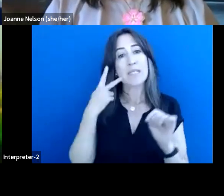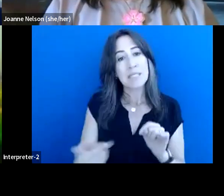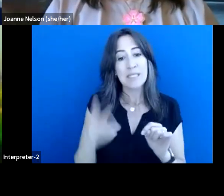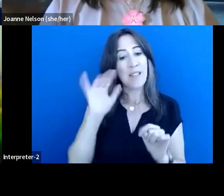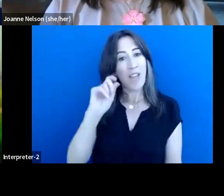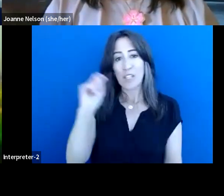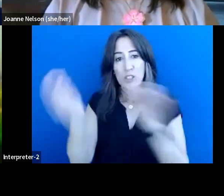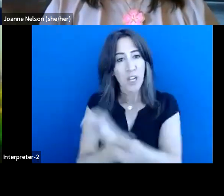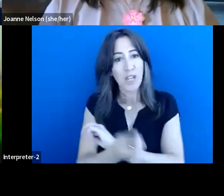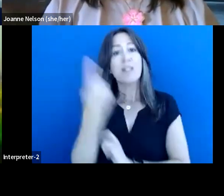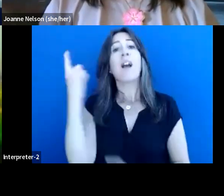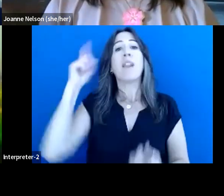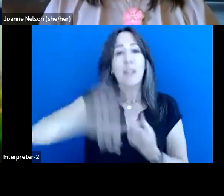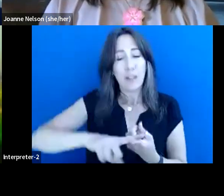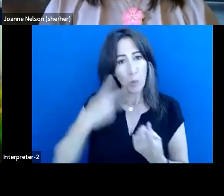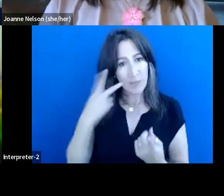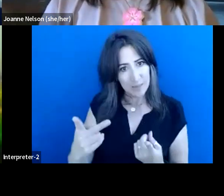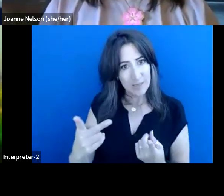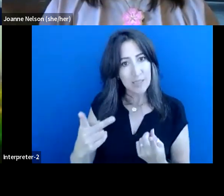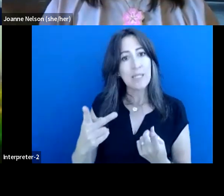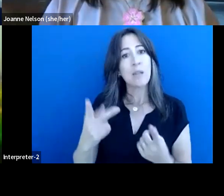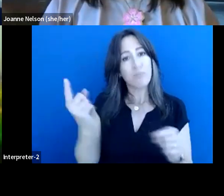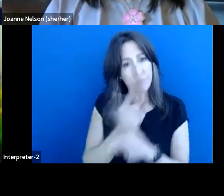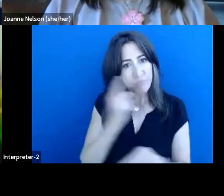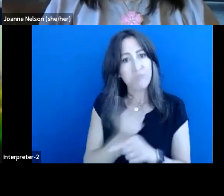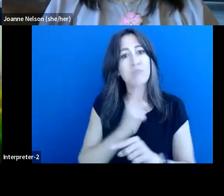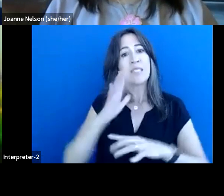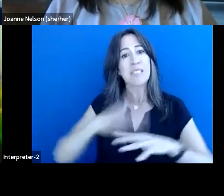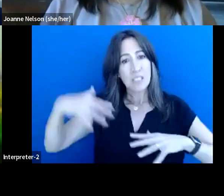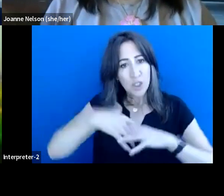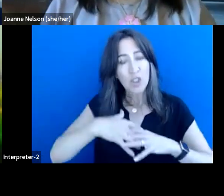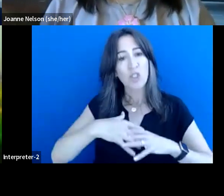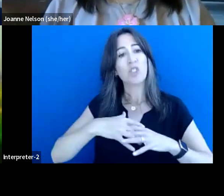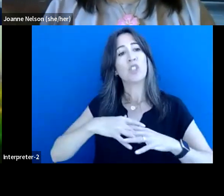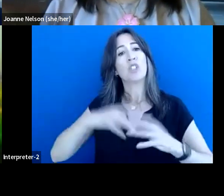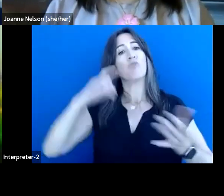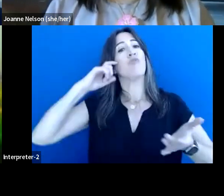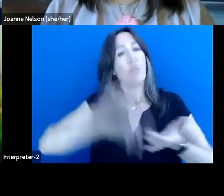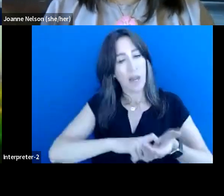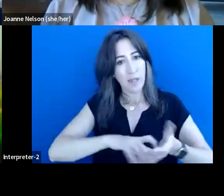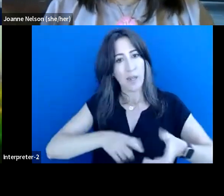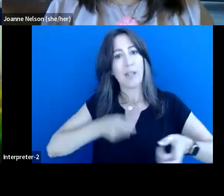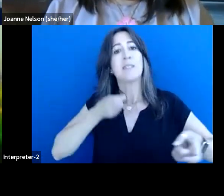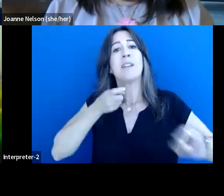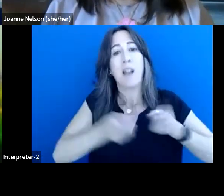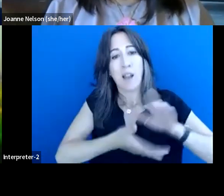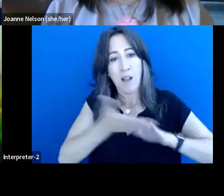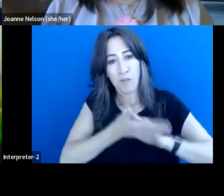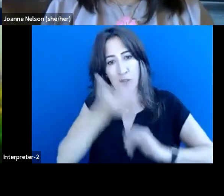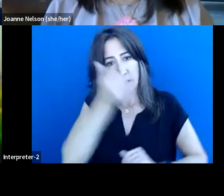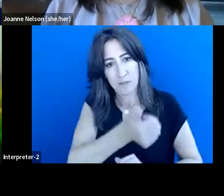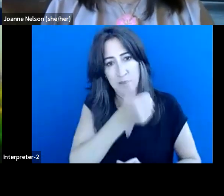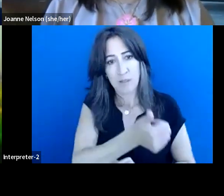recognized appropriately with these abilities to monitor and be out on the waters and be along the